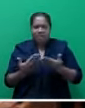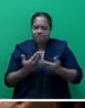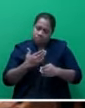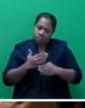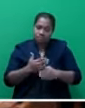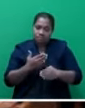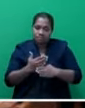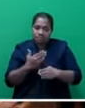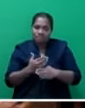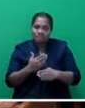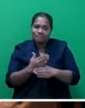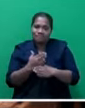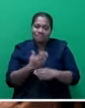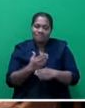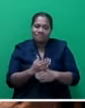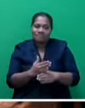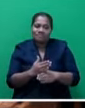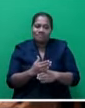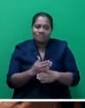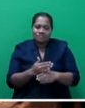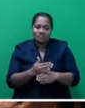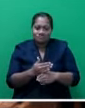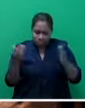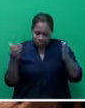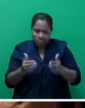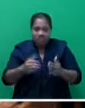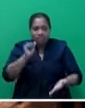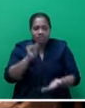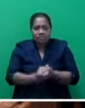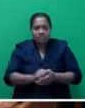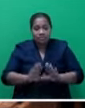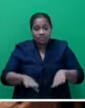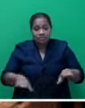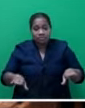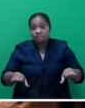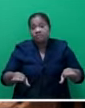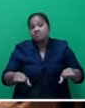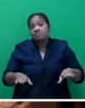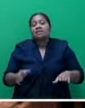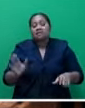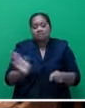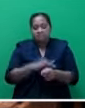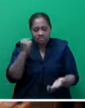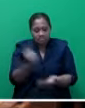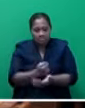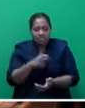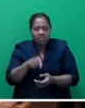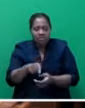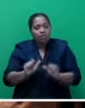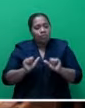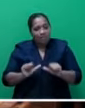the rights of our children and of course in ensuring that it's well protected as well.